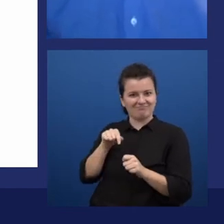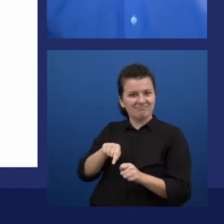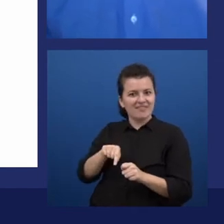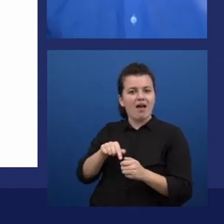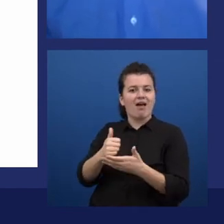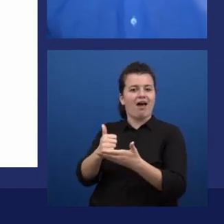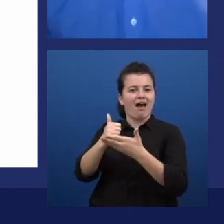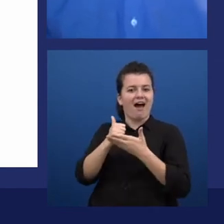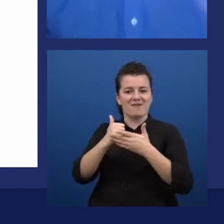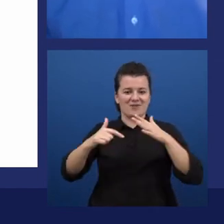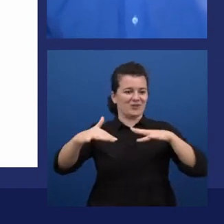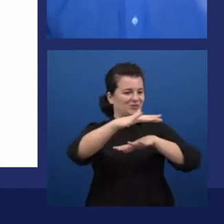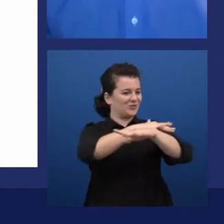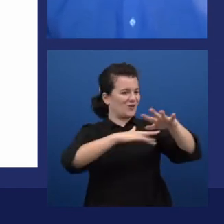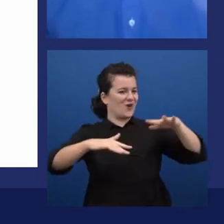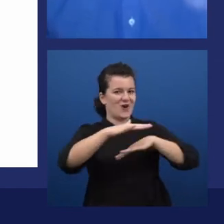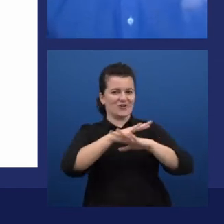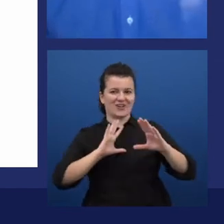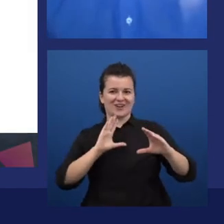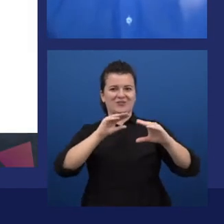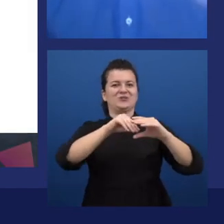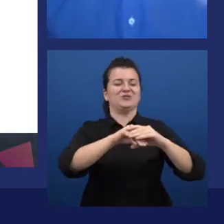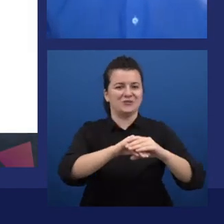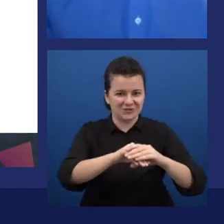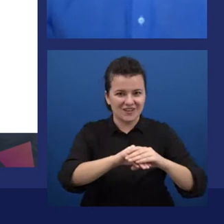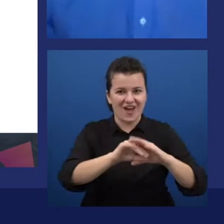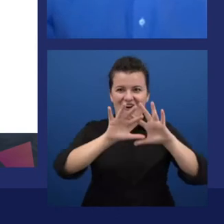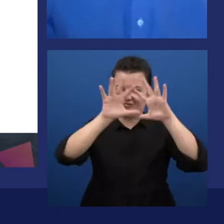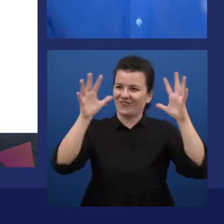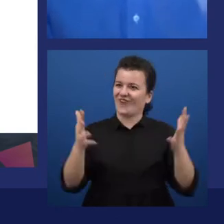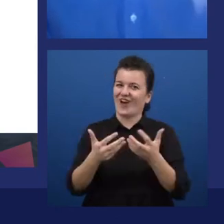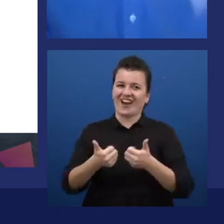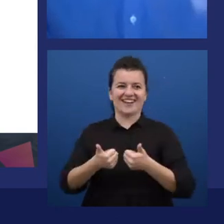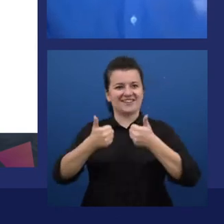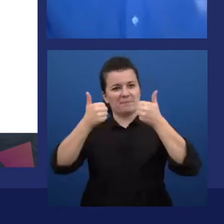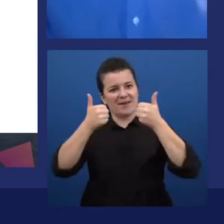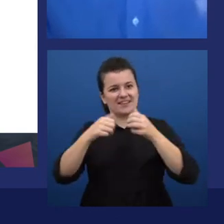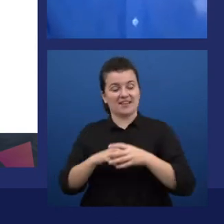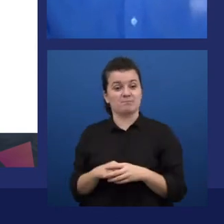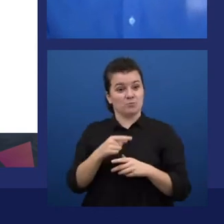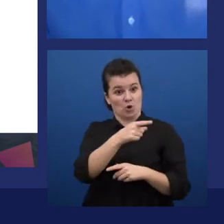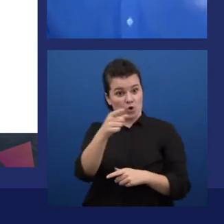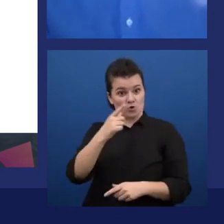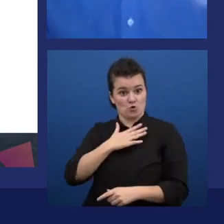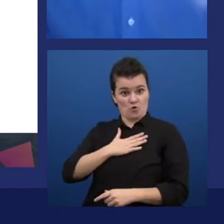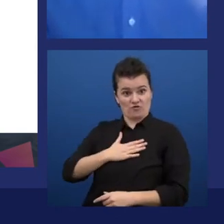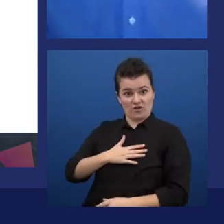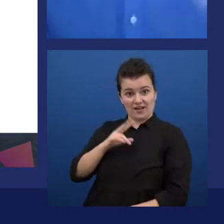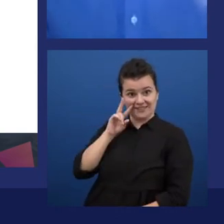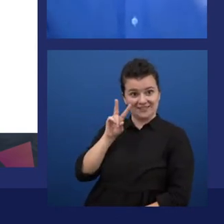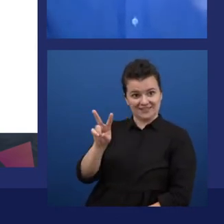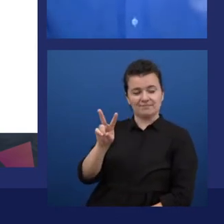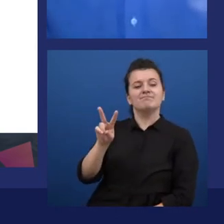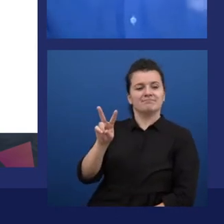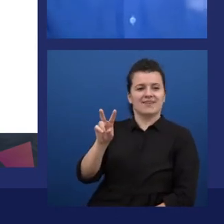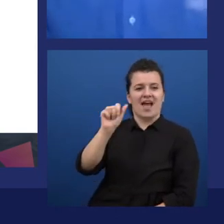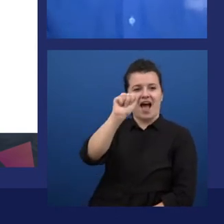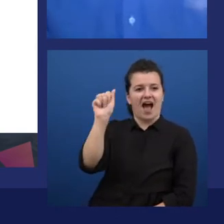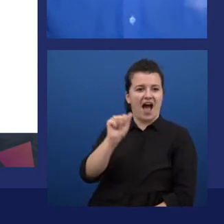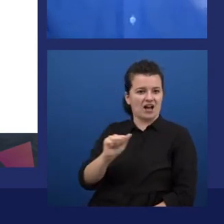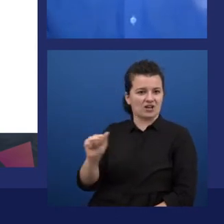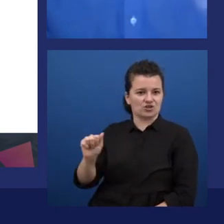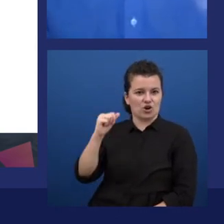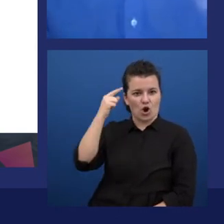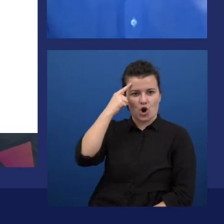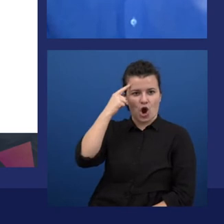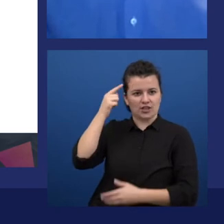improve this world a little better. If you want to get started, cognitive services in Azure, face recognition,